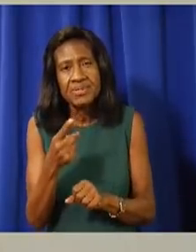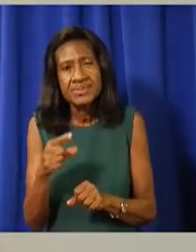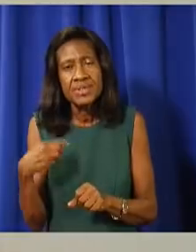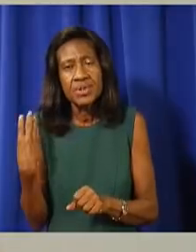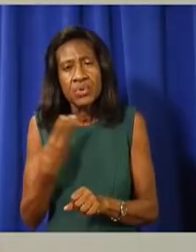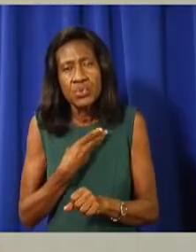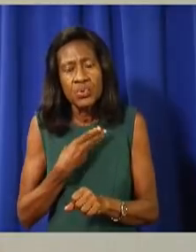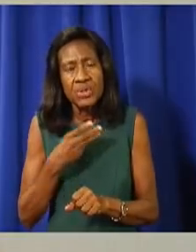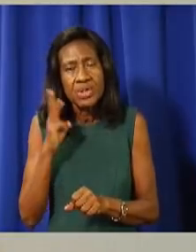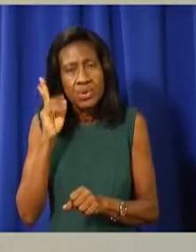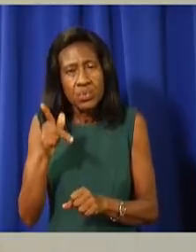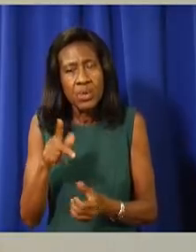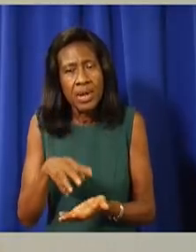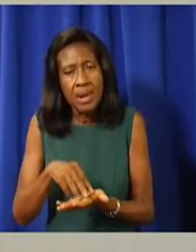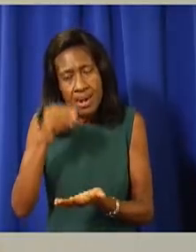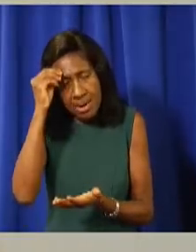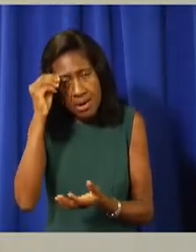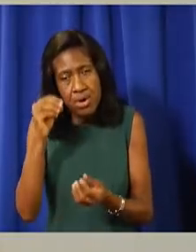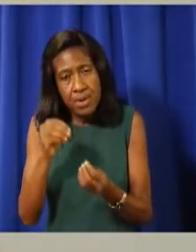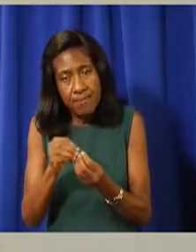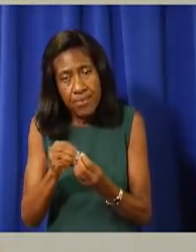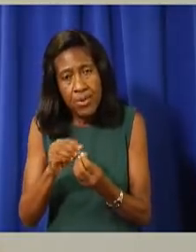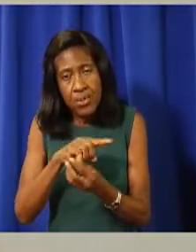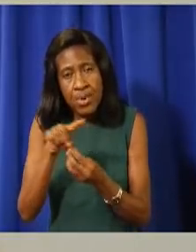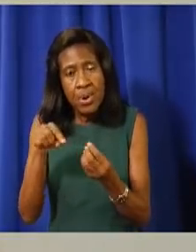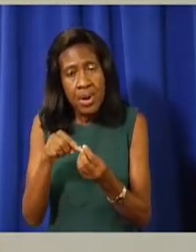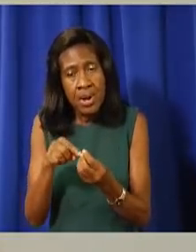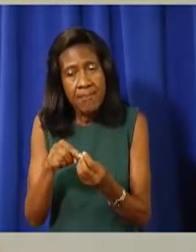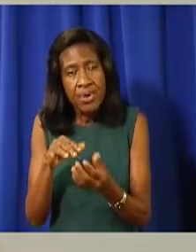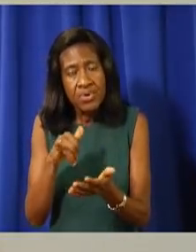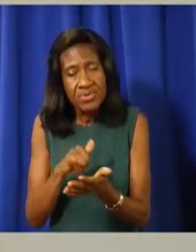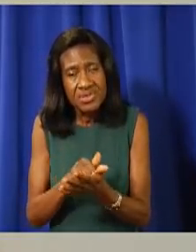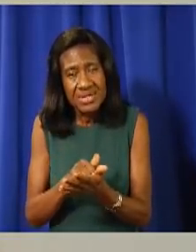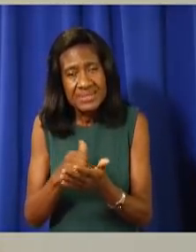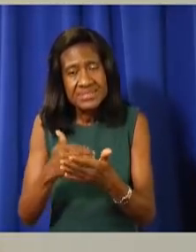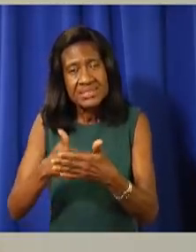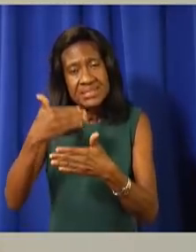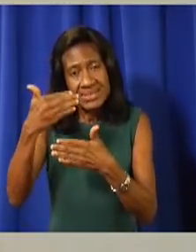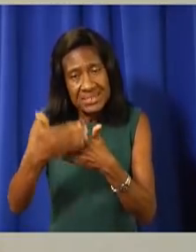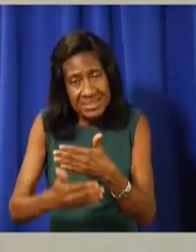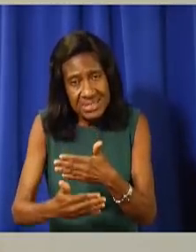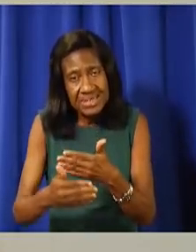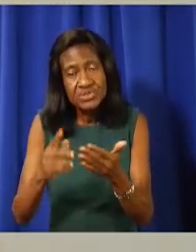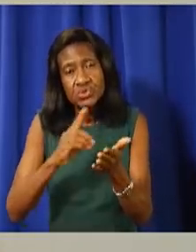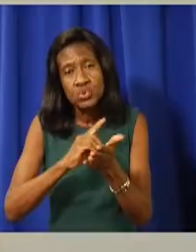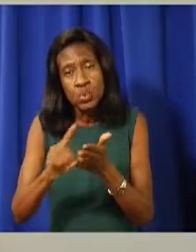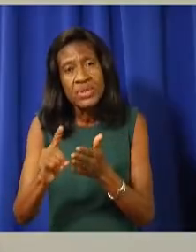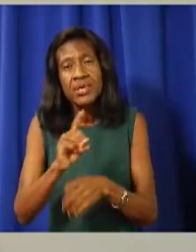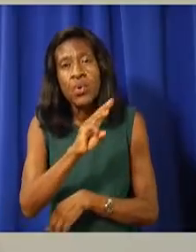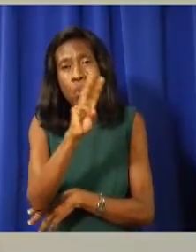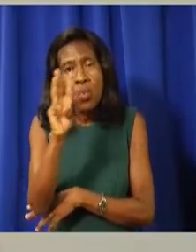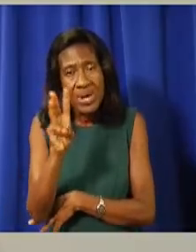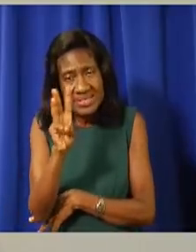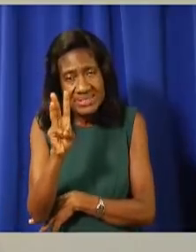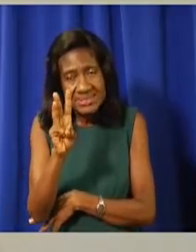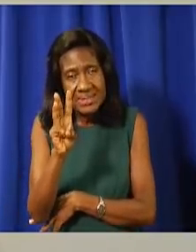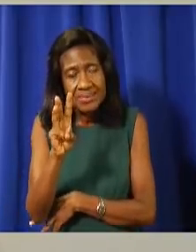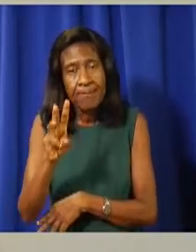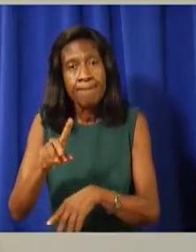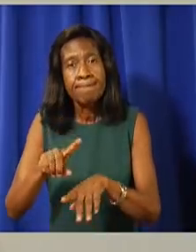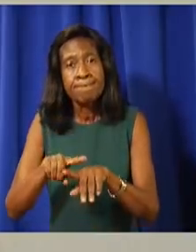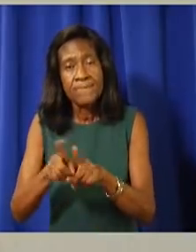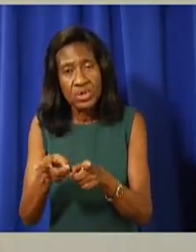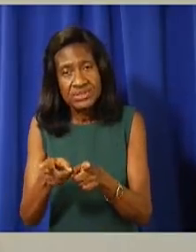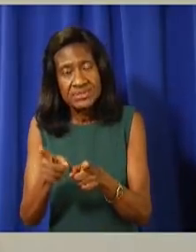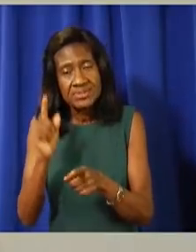adjustments, what they will look like in the next, that's by next week Wednesday. But the fact is, the government